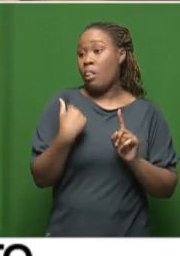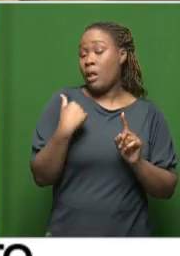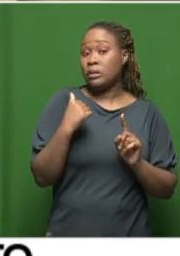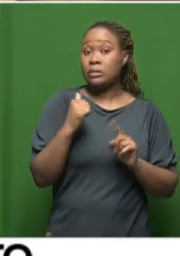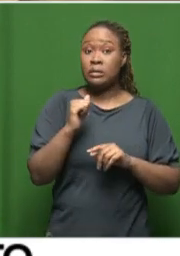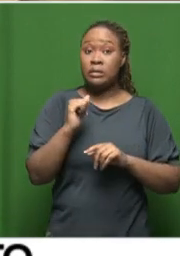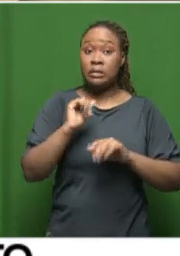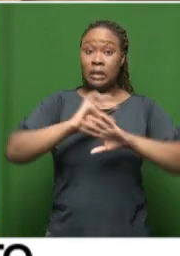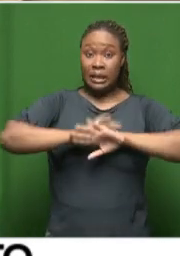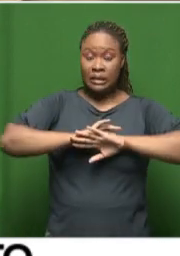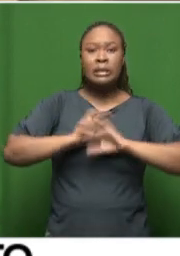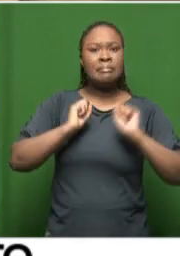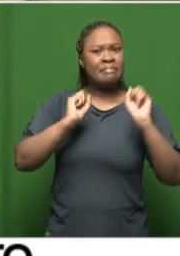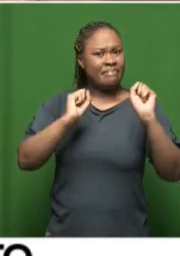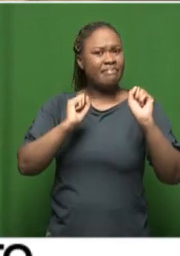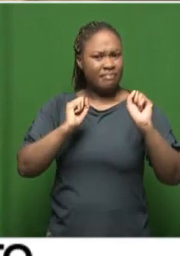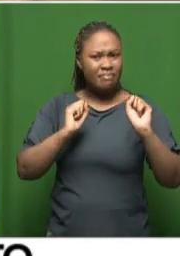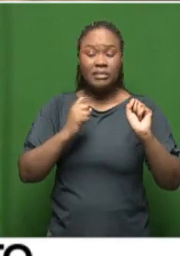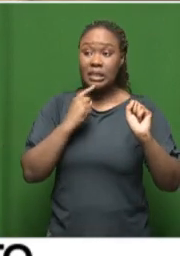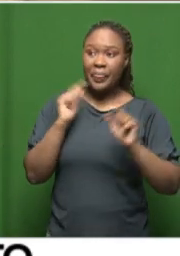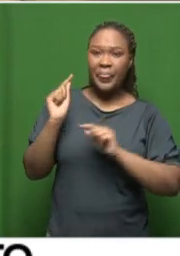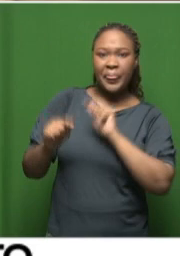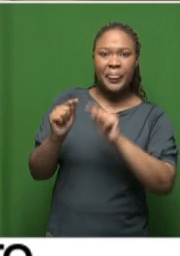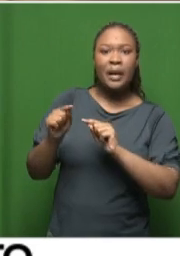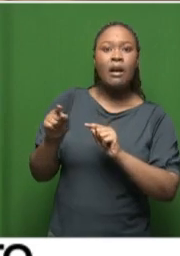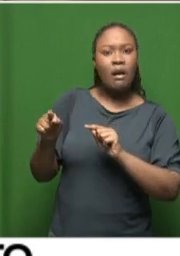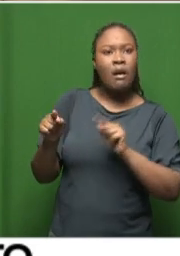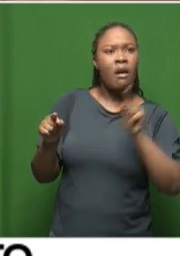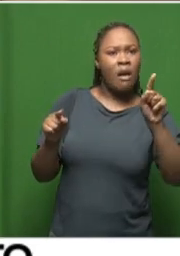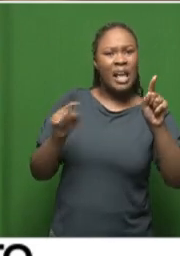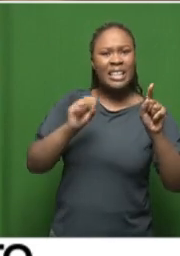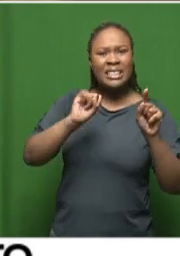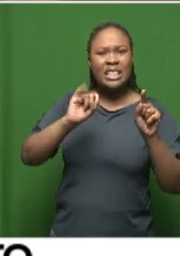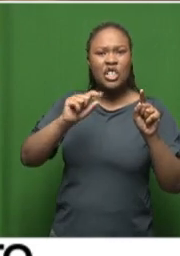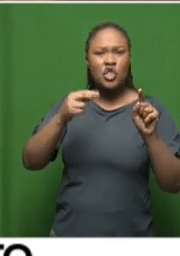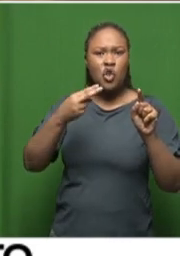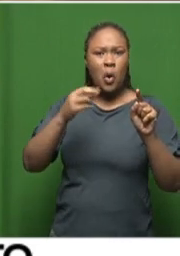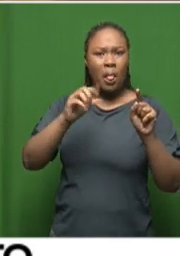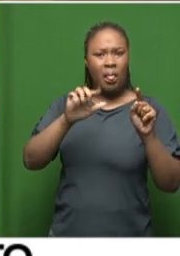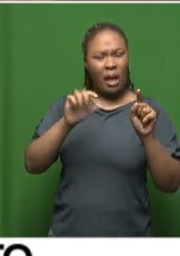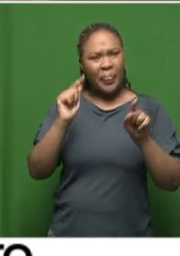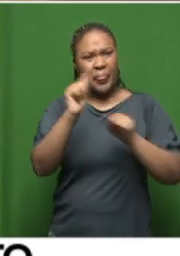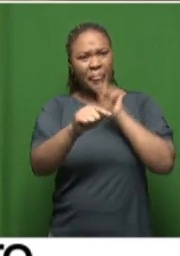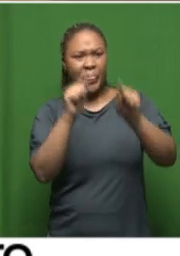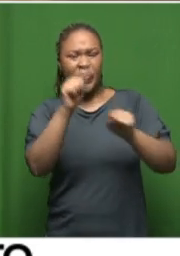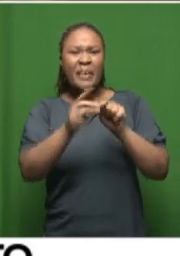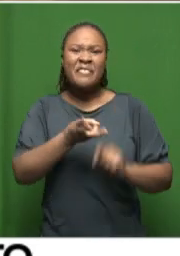criticized ELE for speaking ill about Sitole in public. Can we be protected?